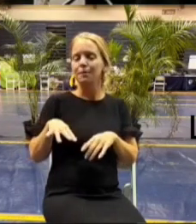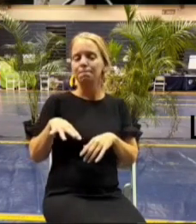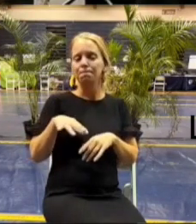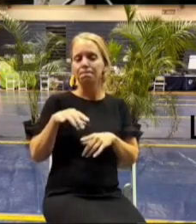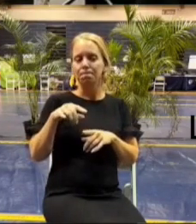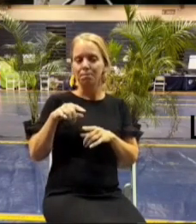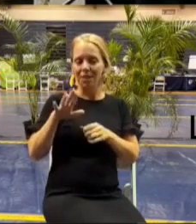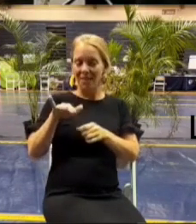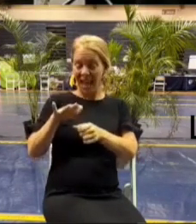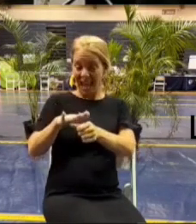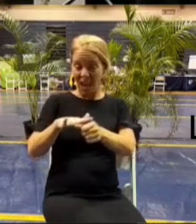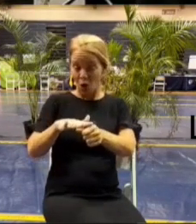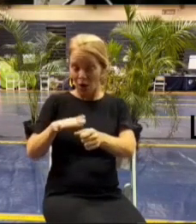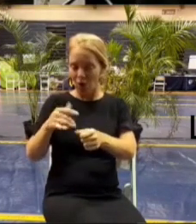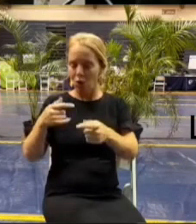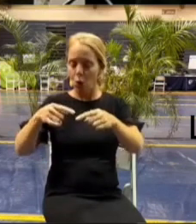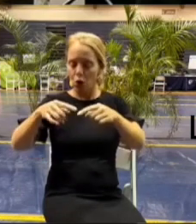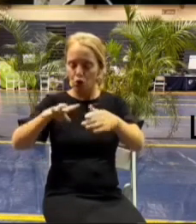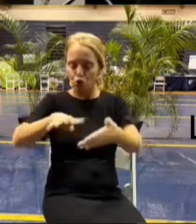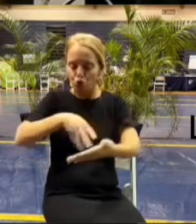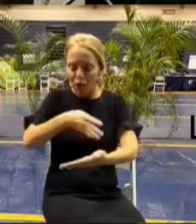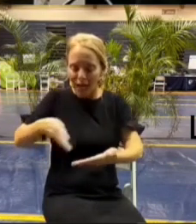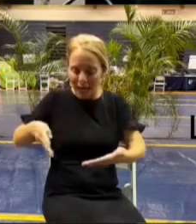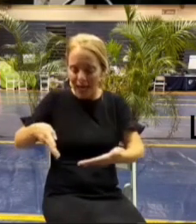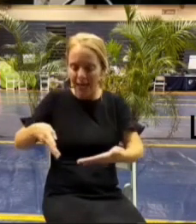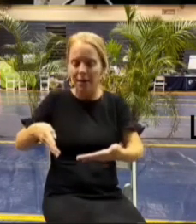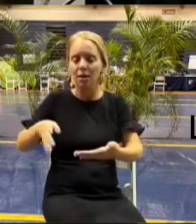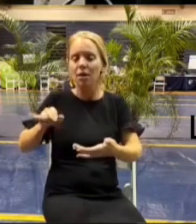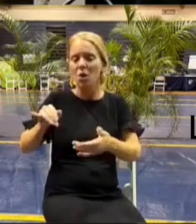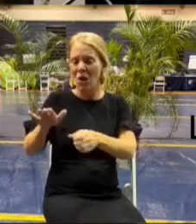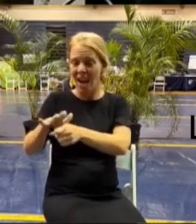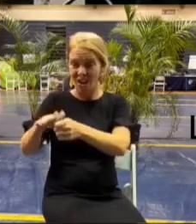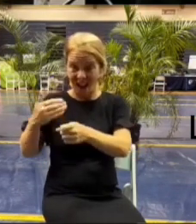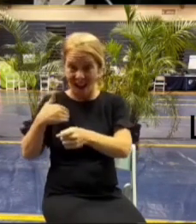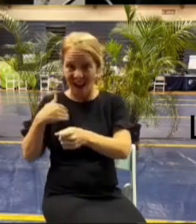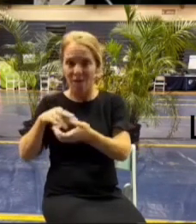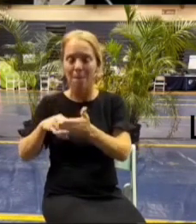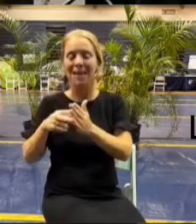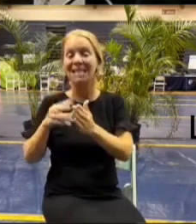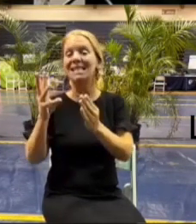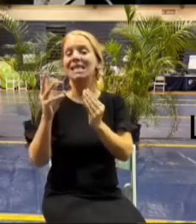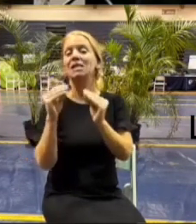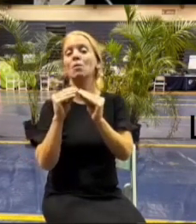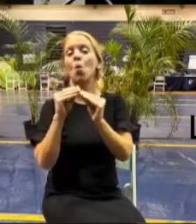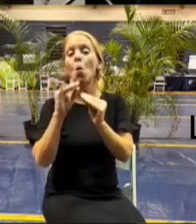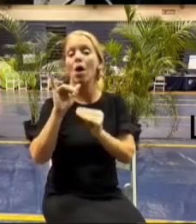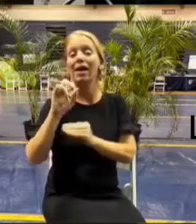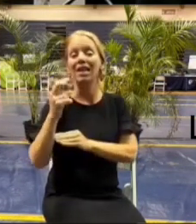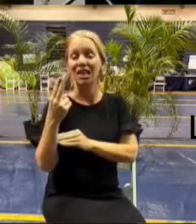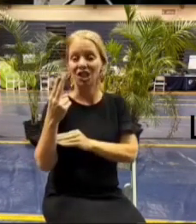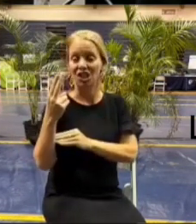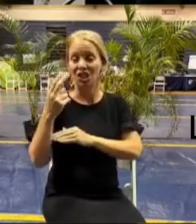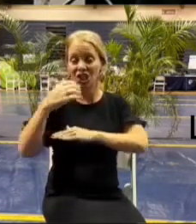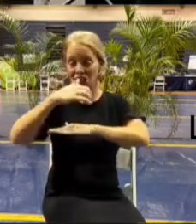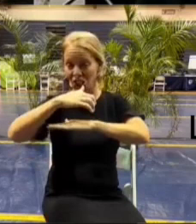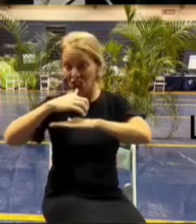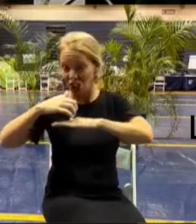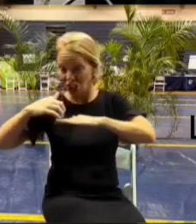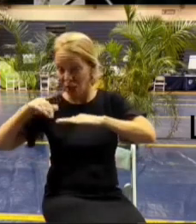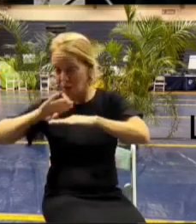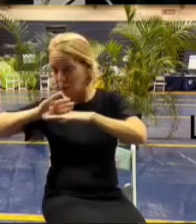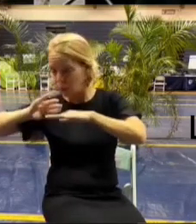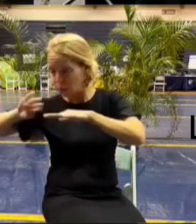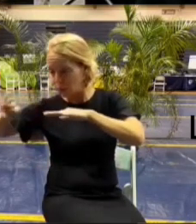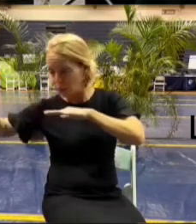so just to those specific areas we remove six additional inches uh and send that off and then uh we'll